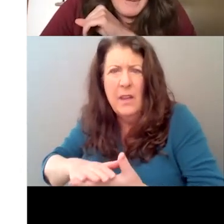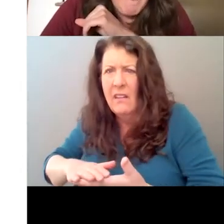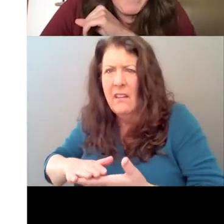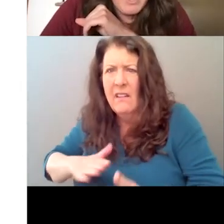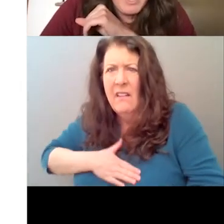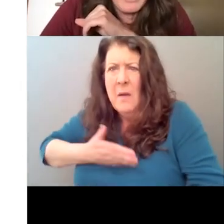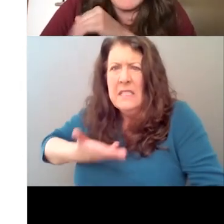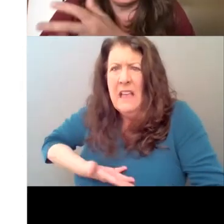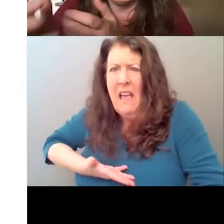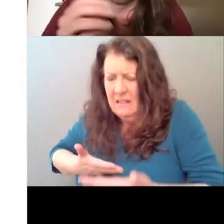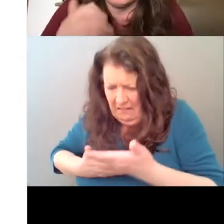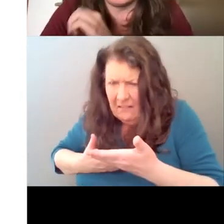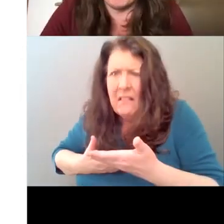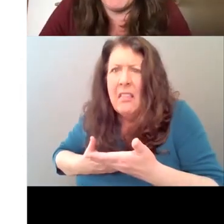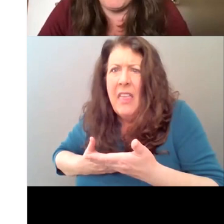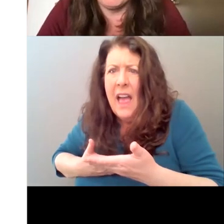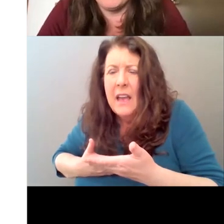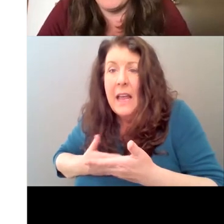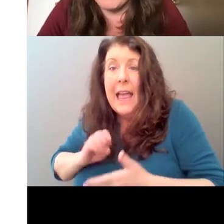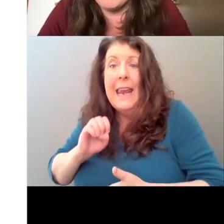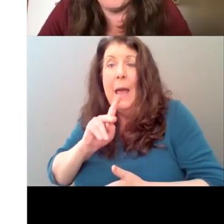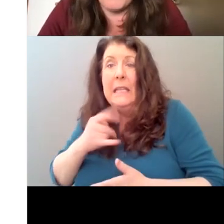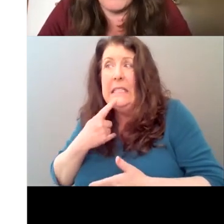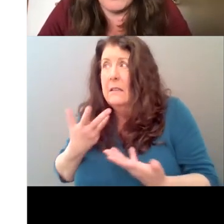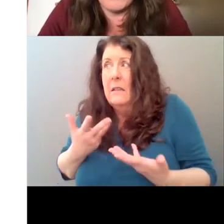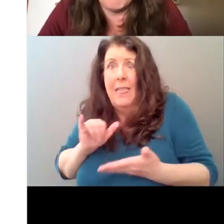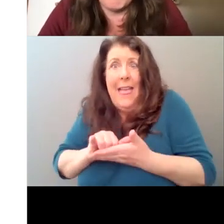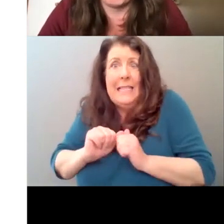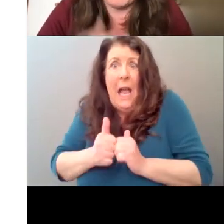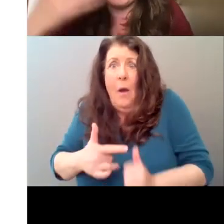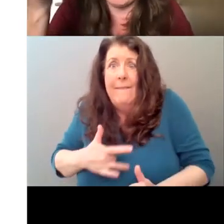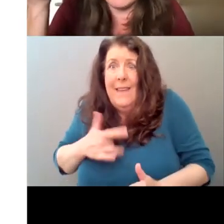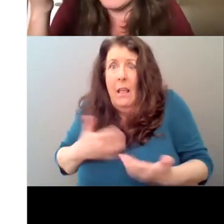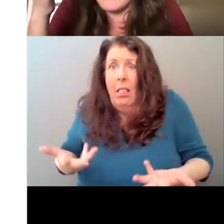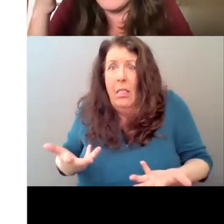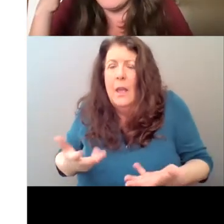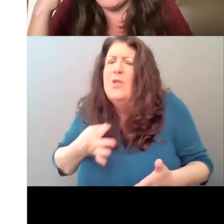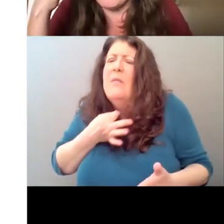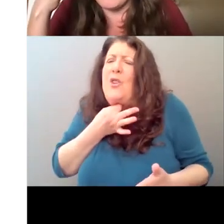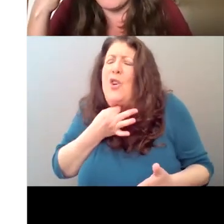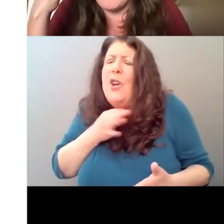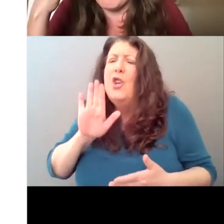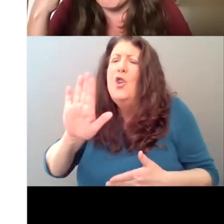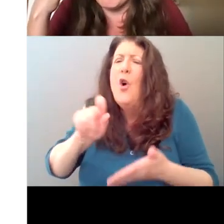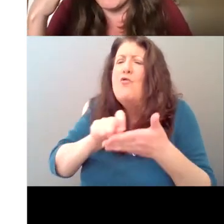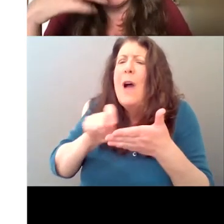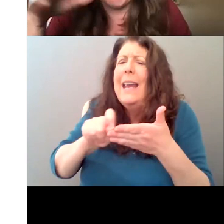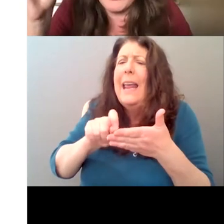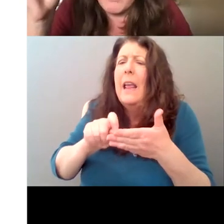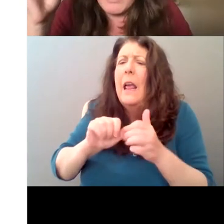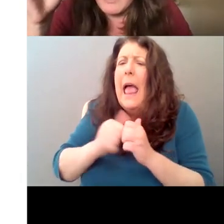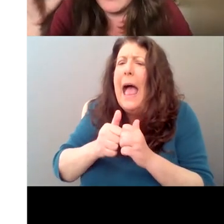Um, I'd, I'd just like to talk about, um, kind of your writing of the scene and your, um, your